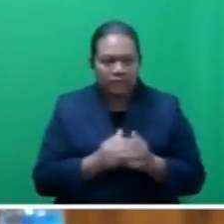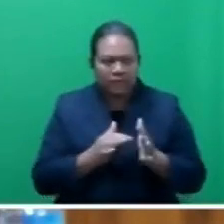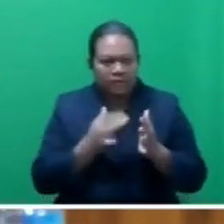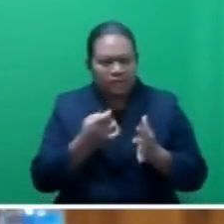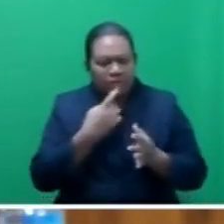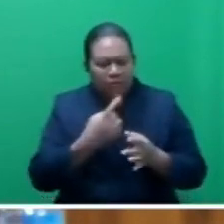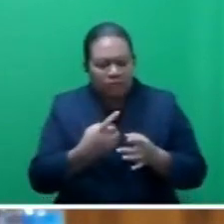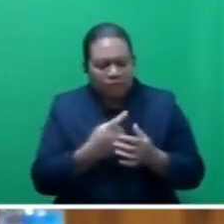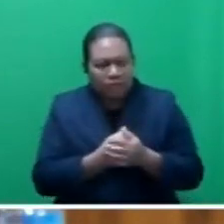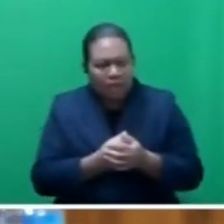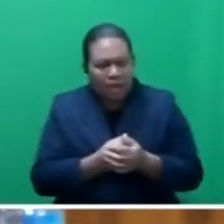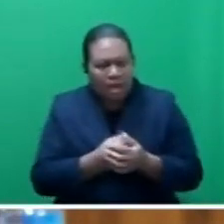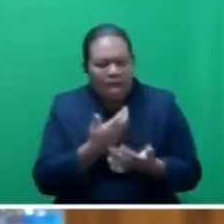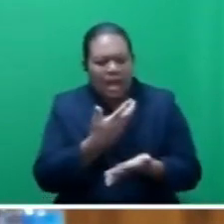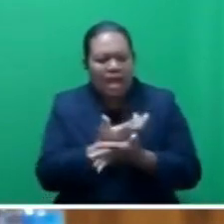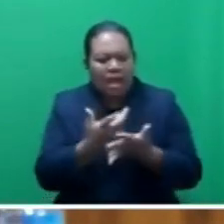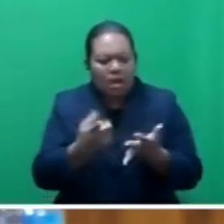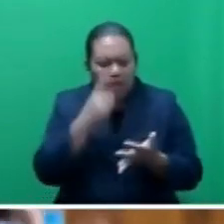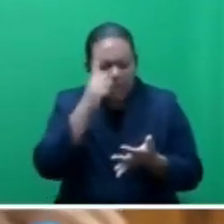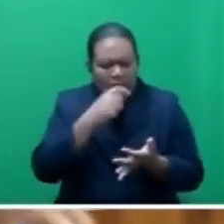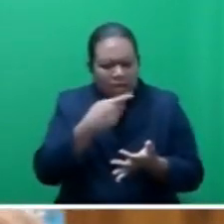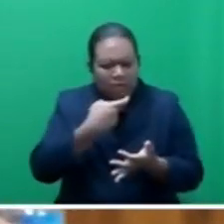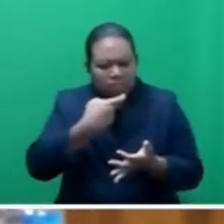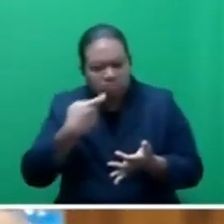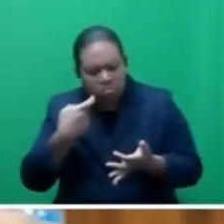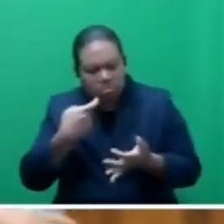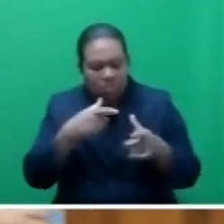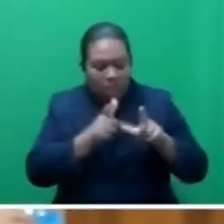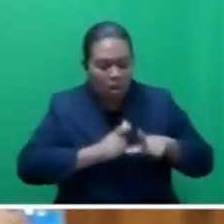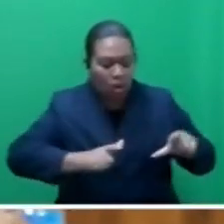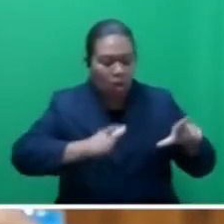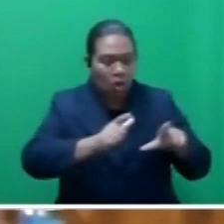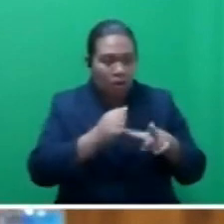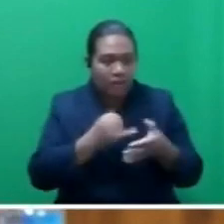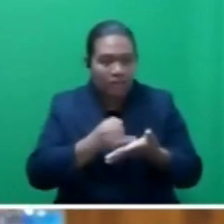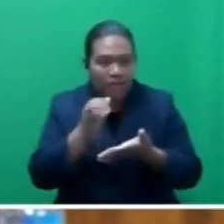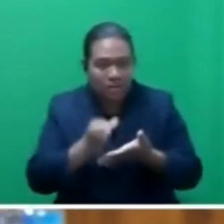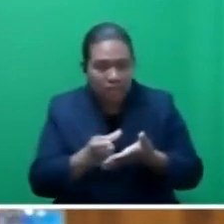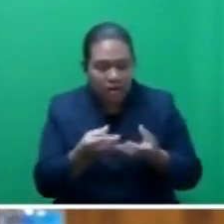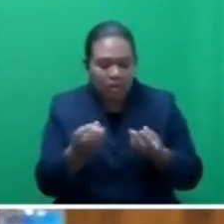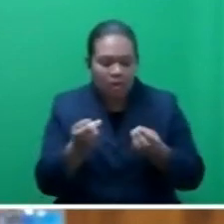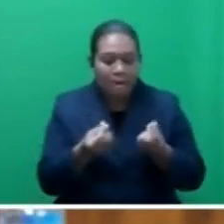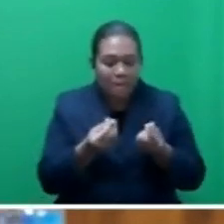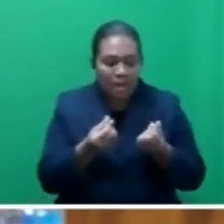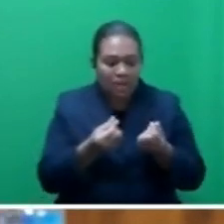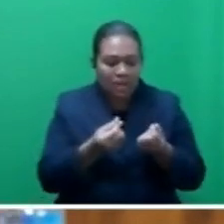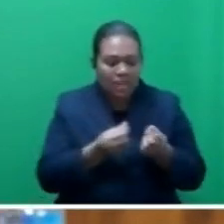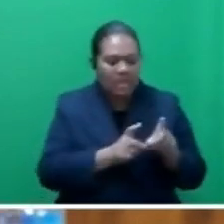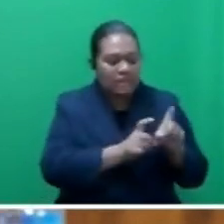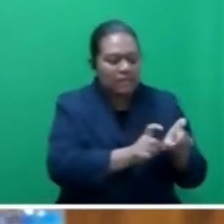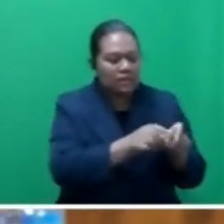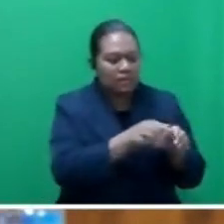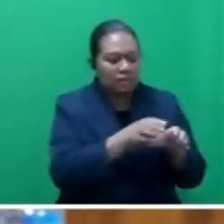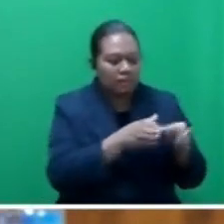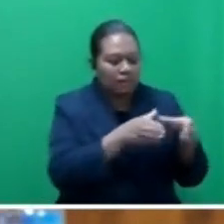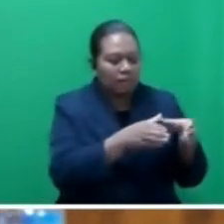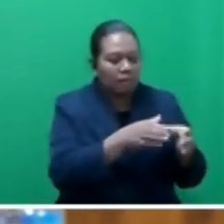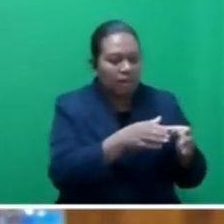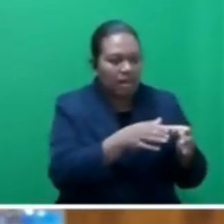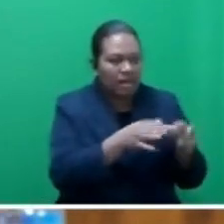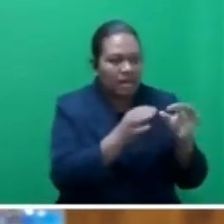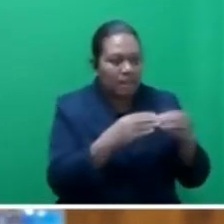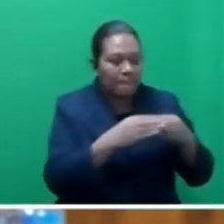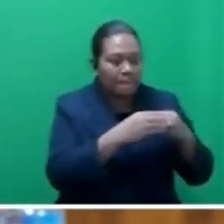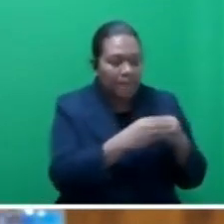Mr. Speaker said, how do we attract local investors who have put that pool of money in the bank, sitting in the bank, or external